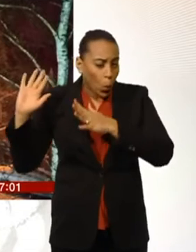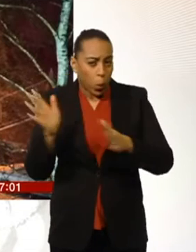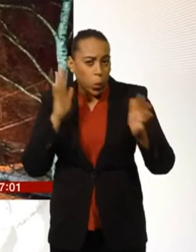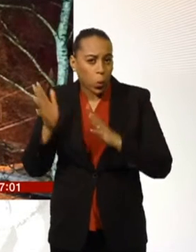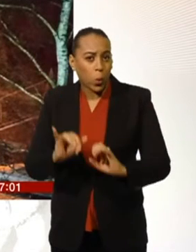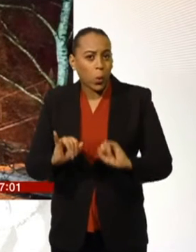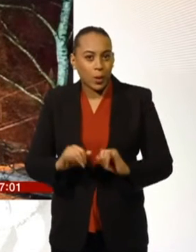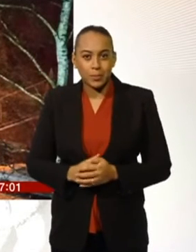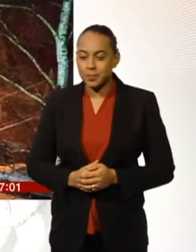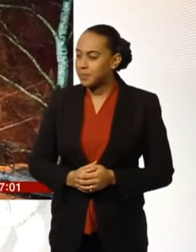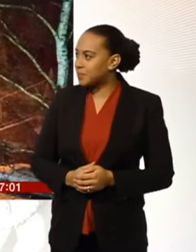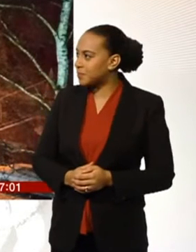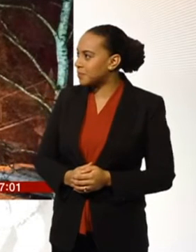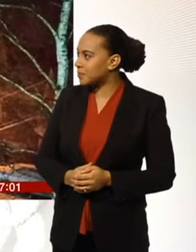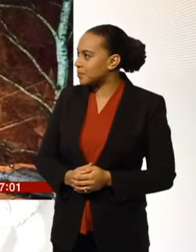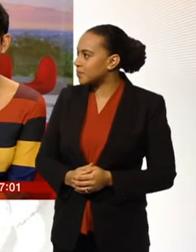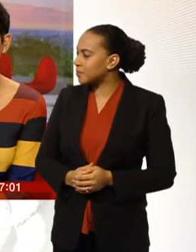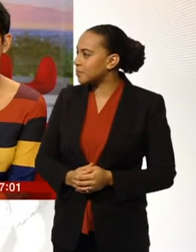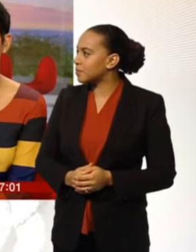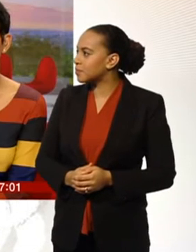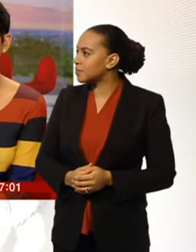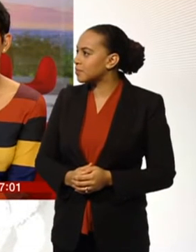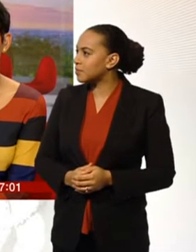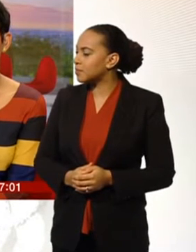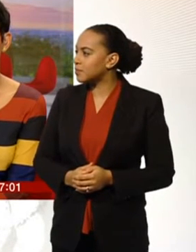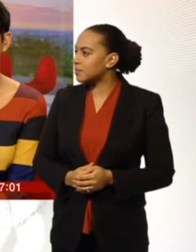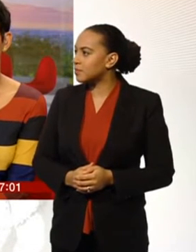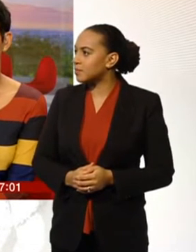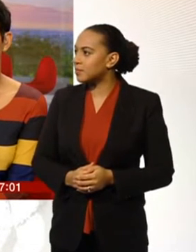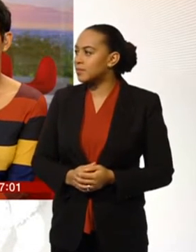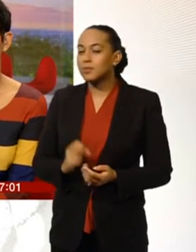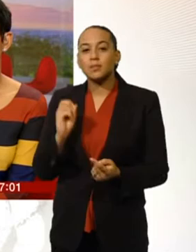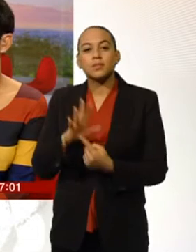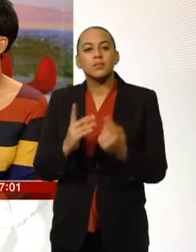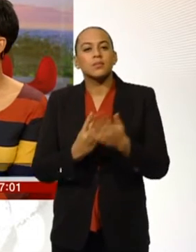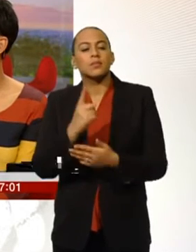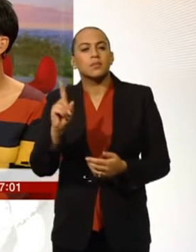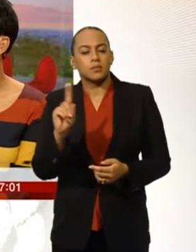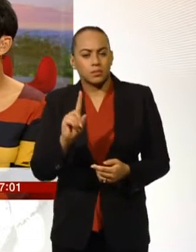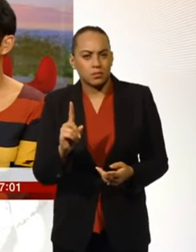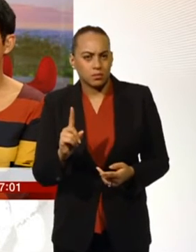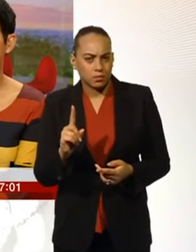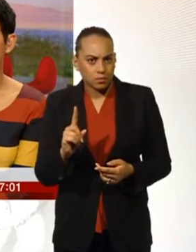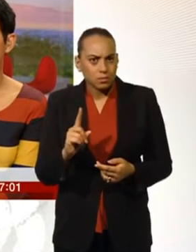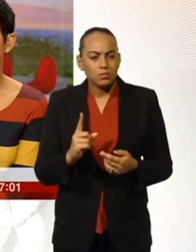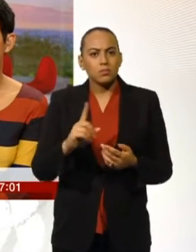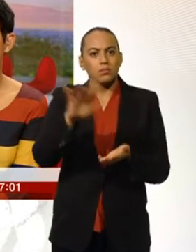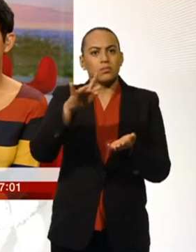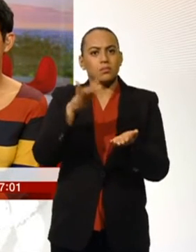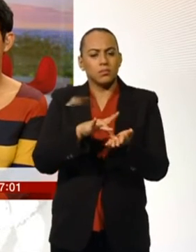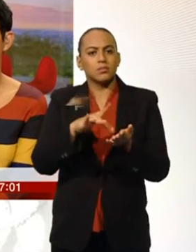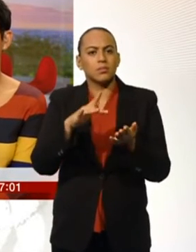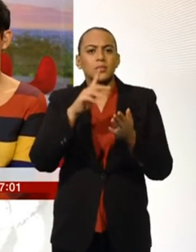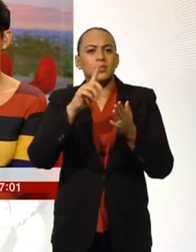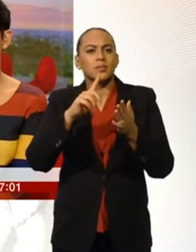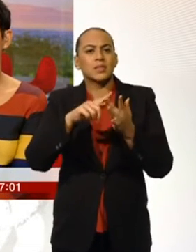15 minutes. See you then. Thanks, Matt. Good morning. First, our main story. There's been a series of large explosions in the centre of the